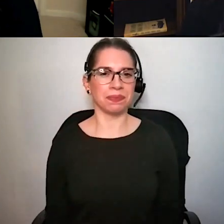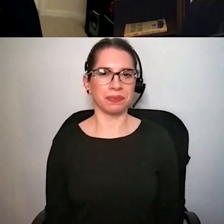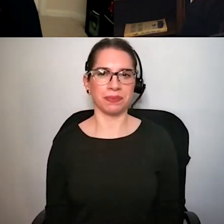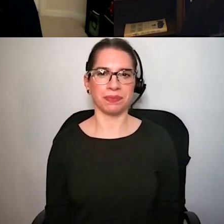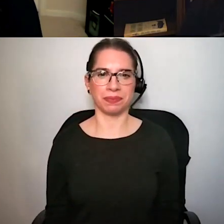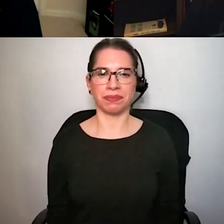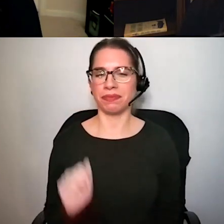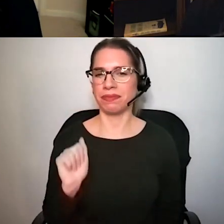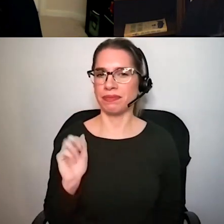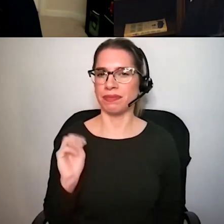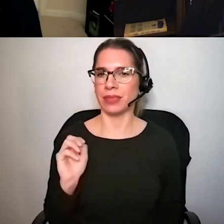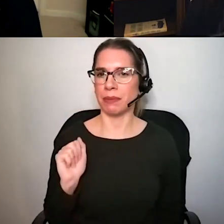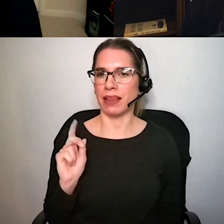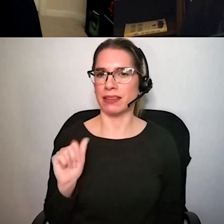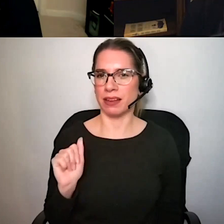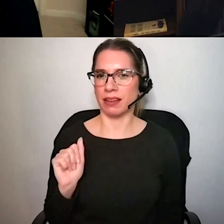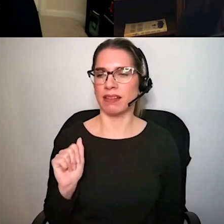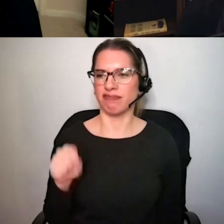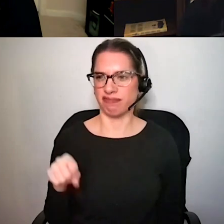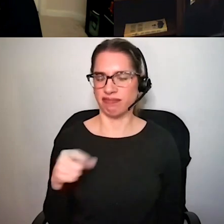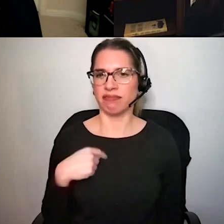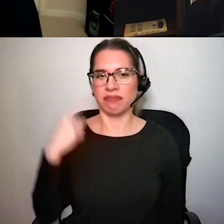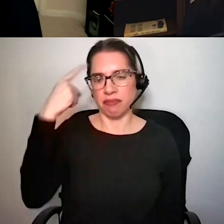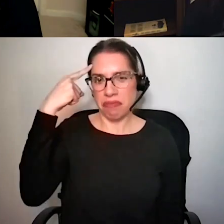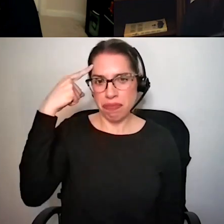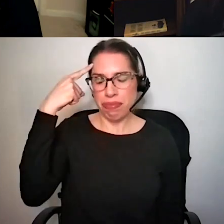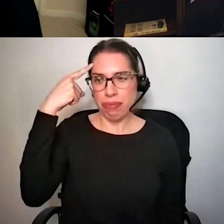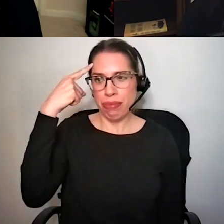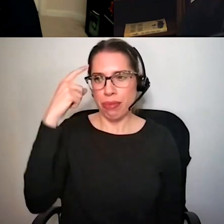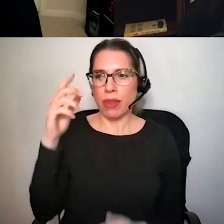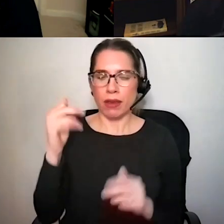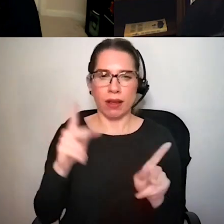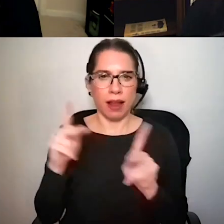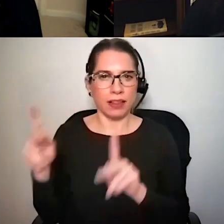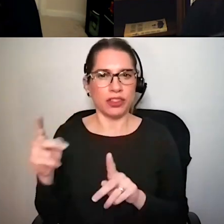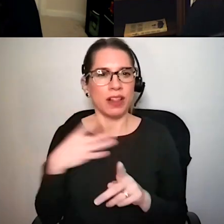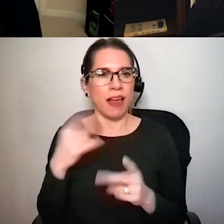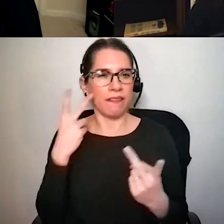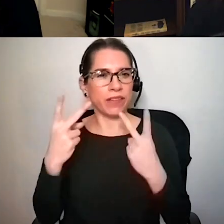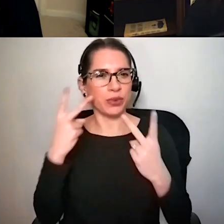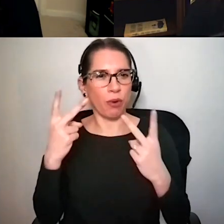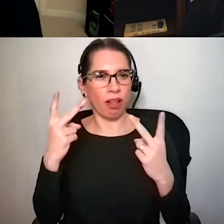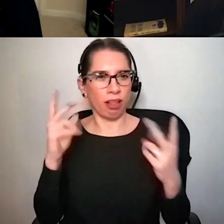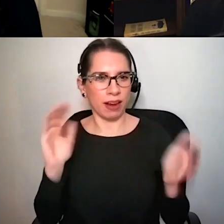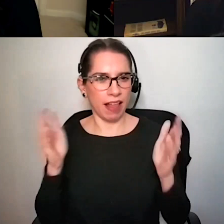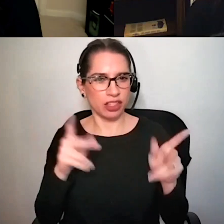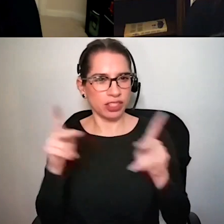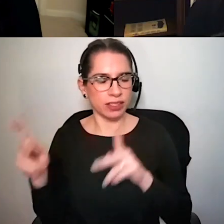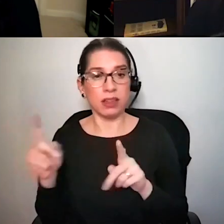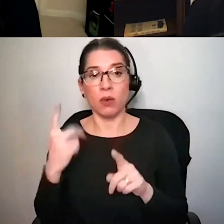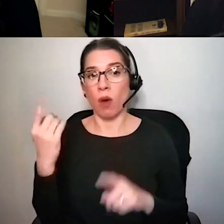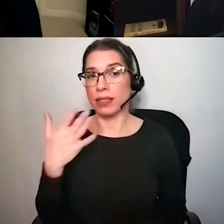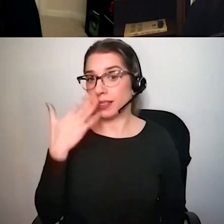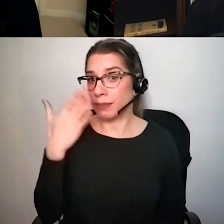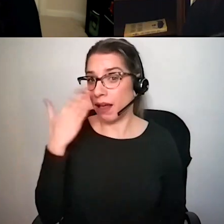yeah it it makes me think of um using another analogy I know you're fond of visual analogies but as a a scent analogy